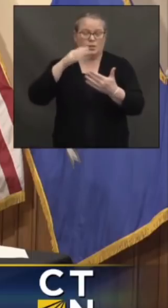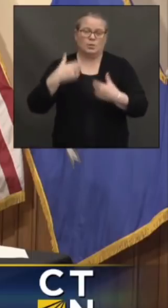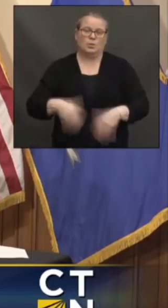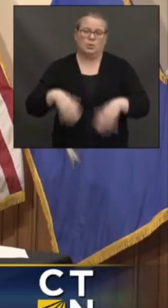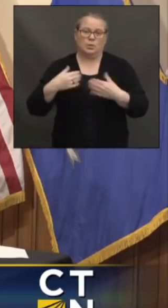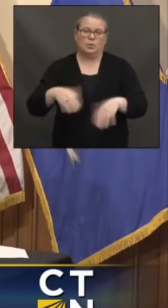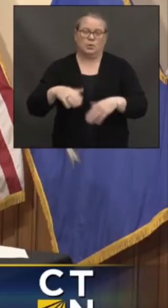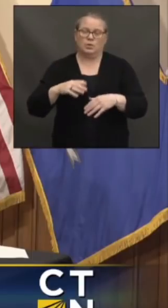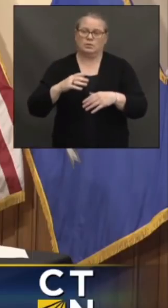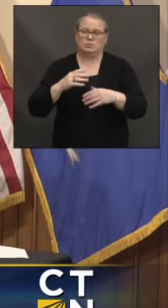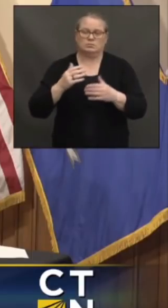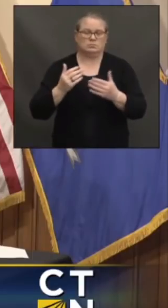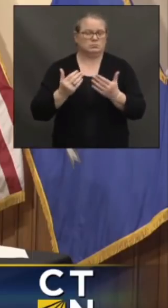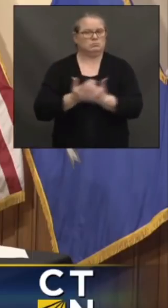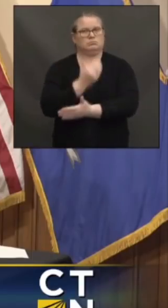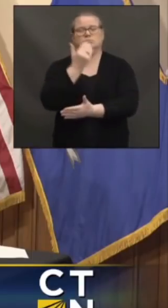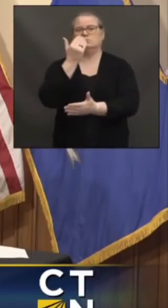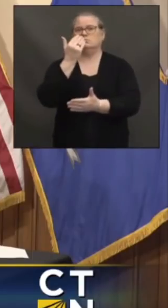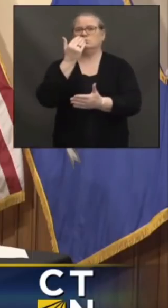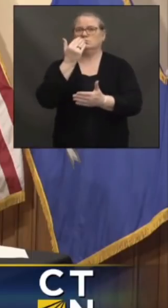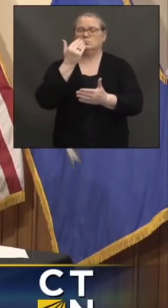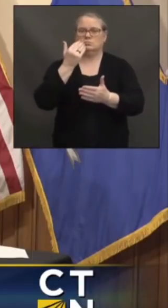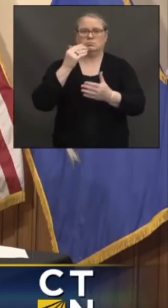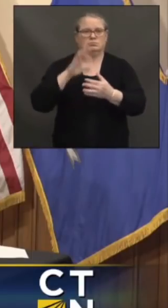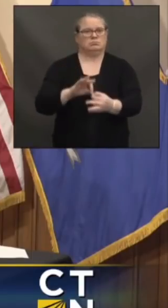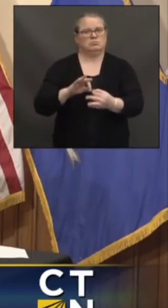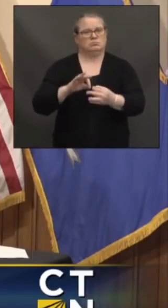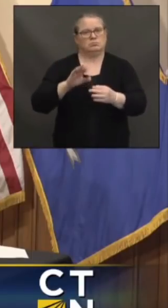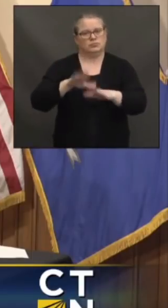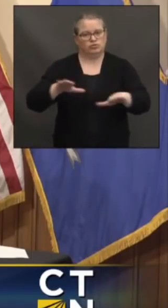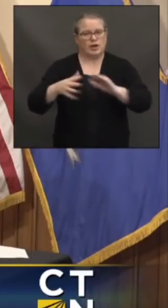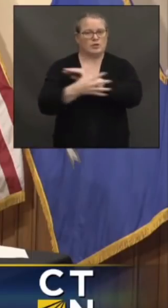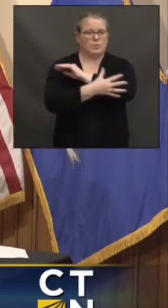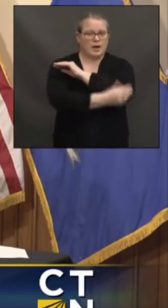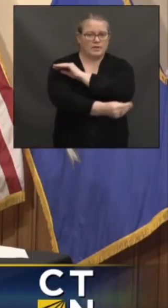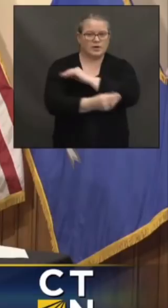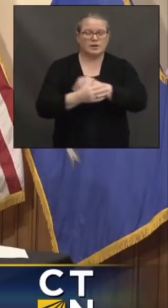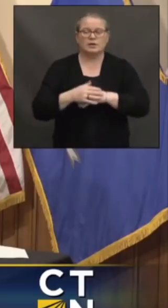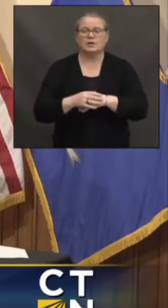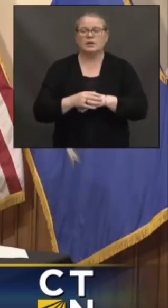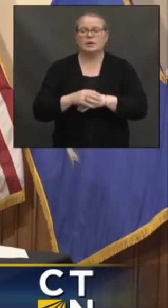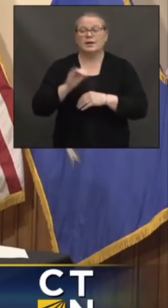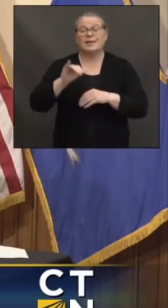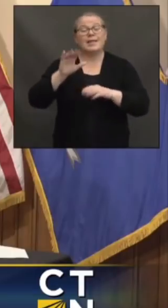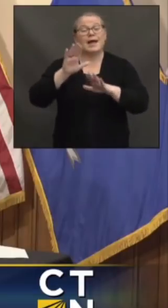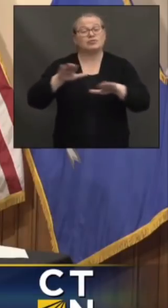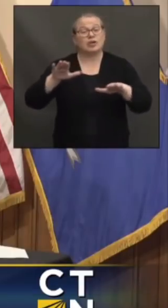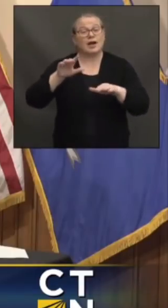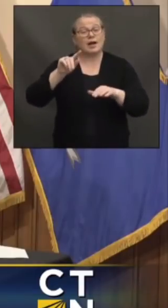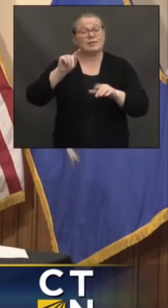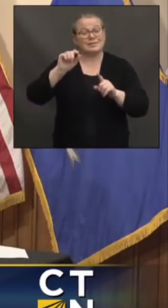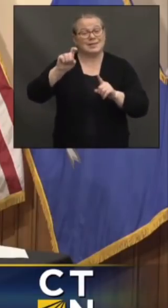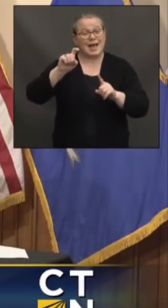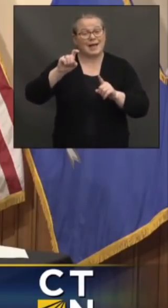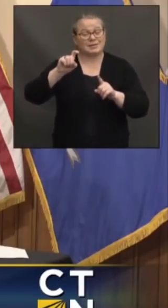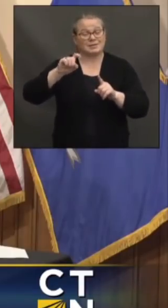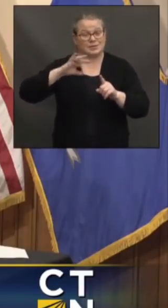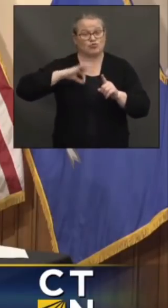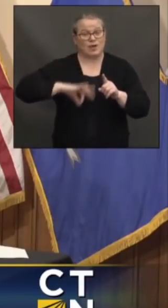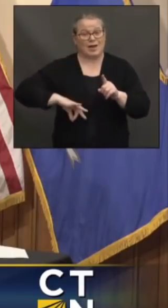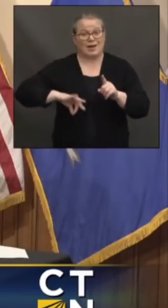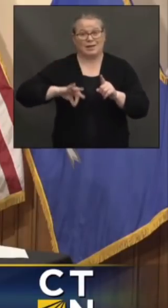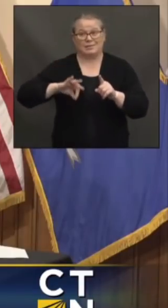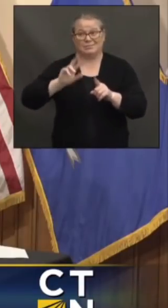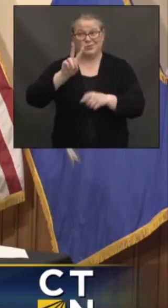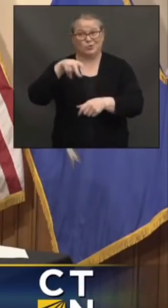poverty. But the child tax credit will expire in two years. Some of this other money will go away sooner than